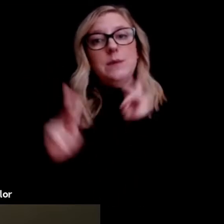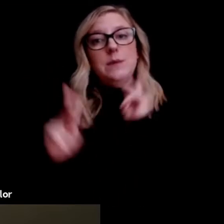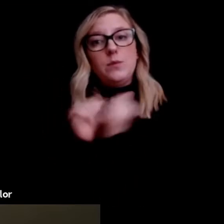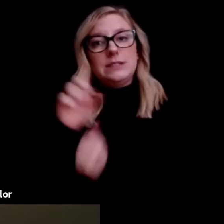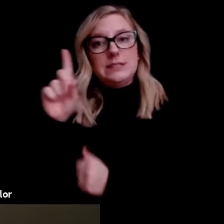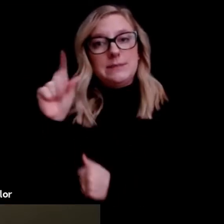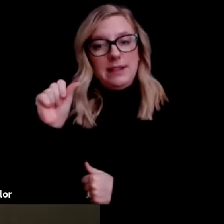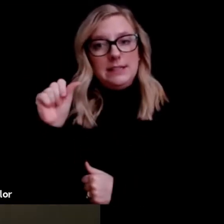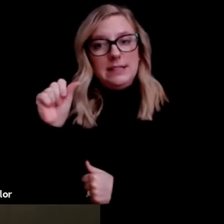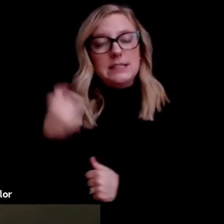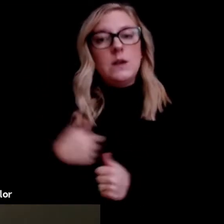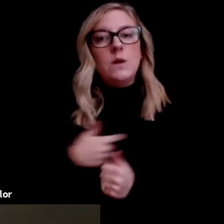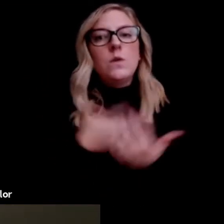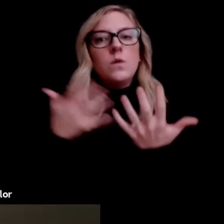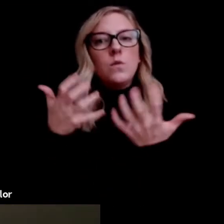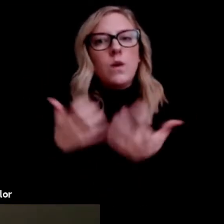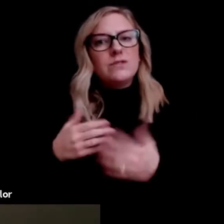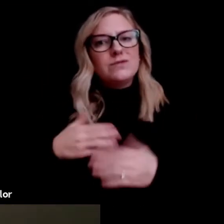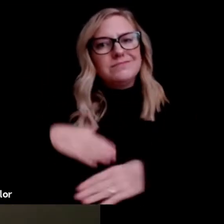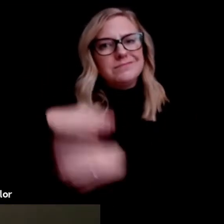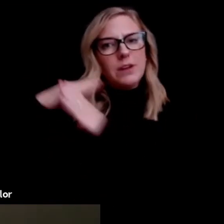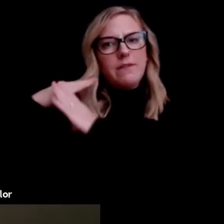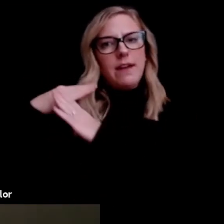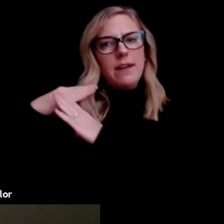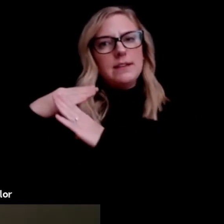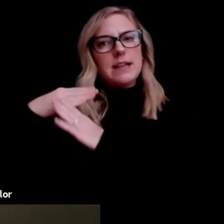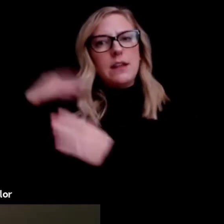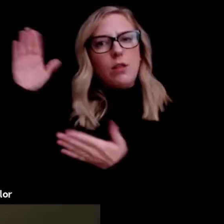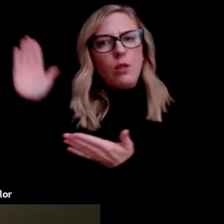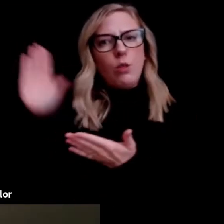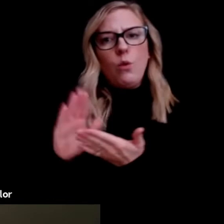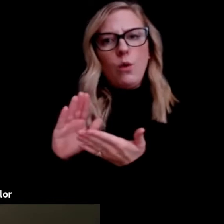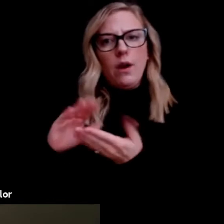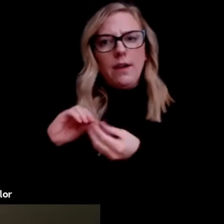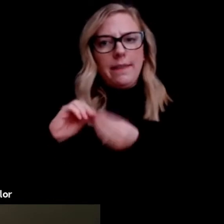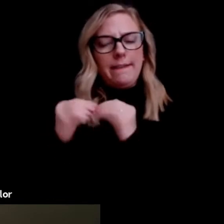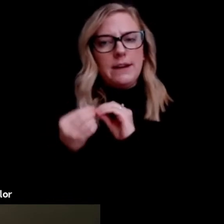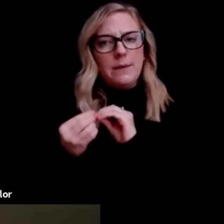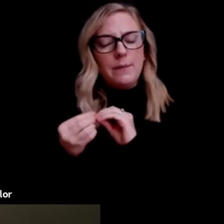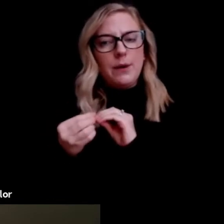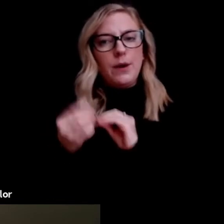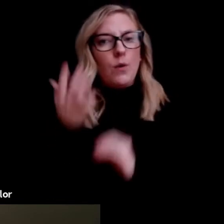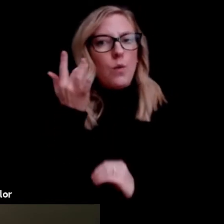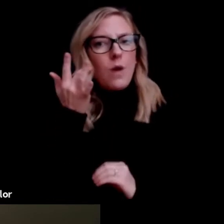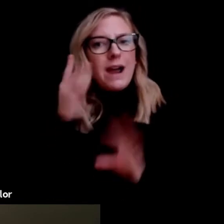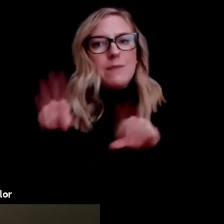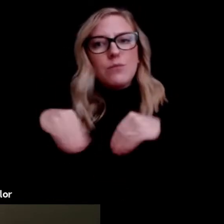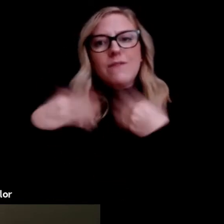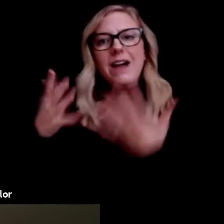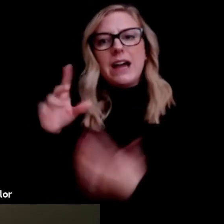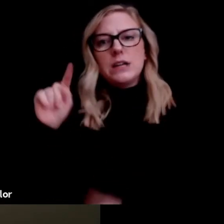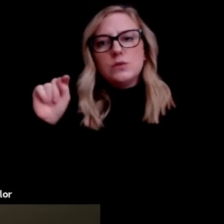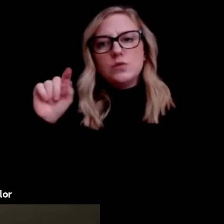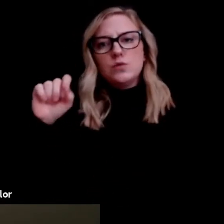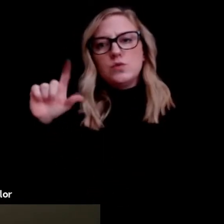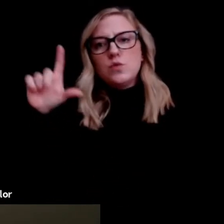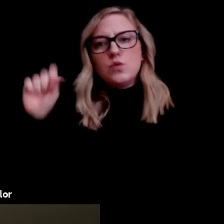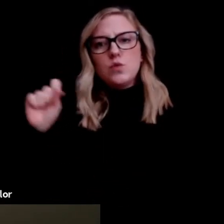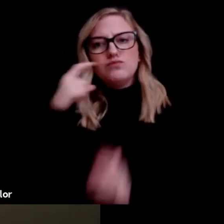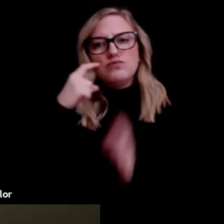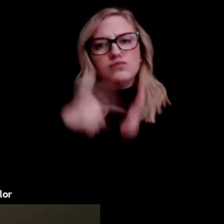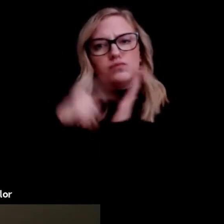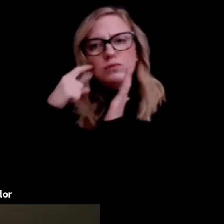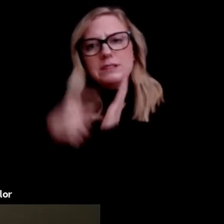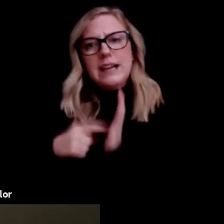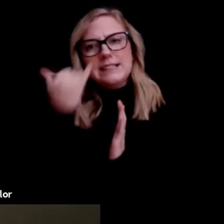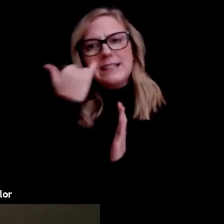and want to prevent that and lower that by giving people the tools to recognize to something's unsafe to